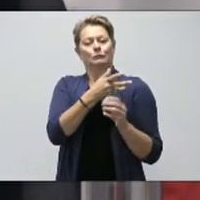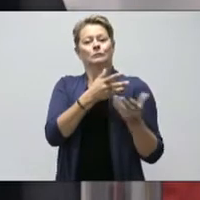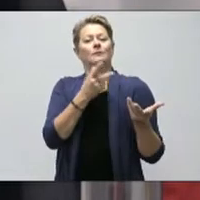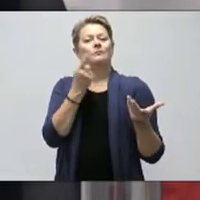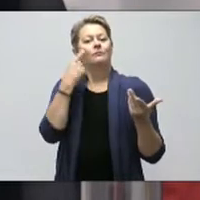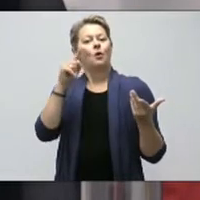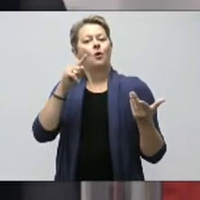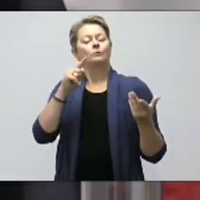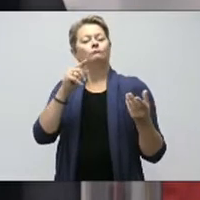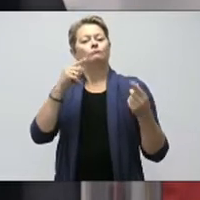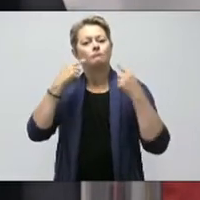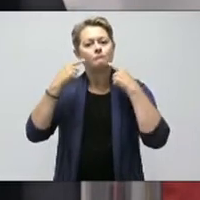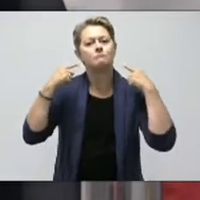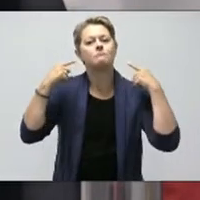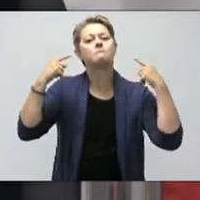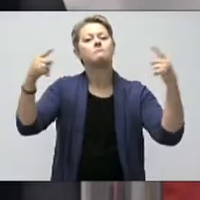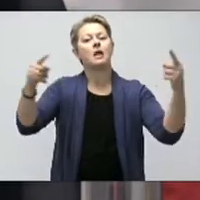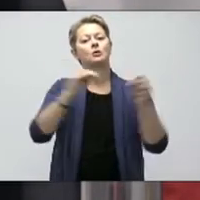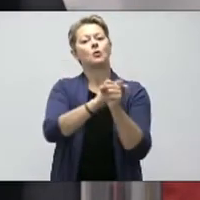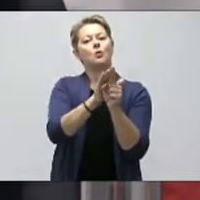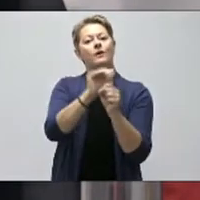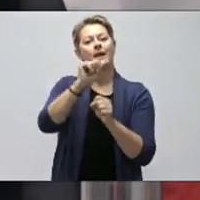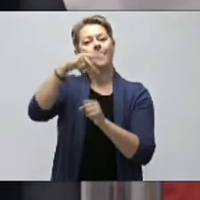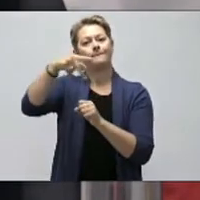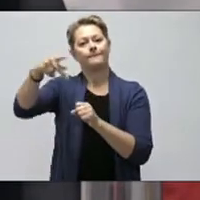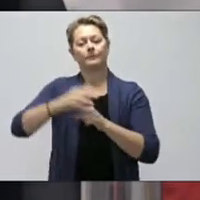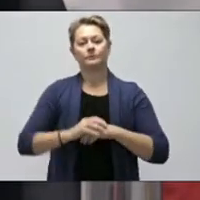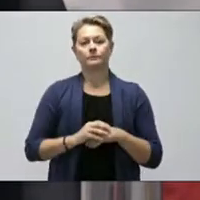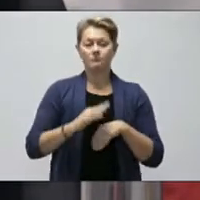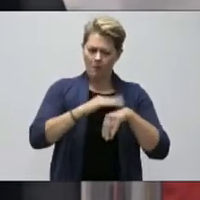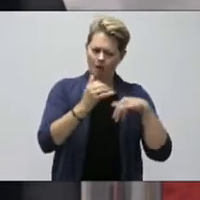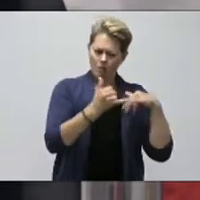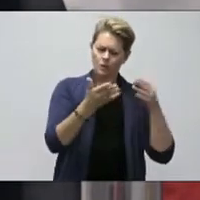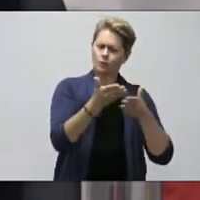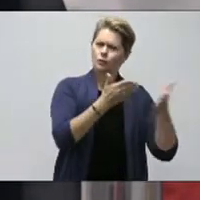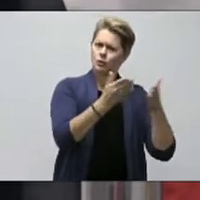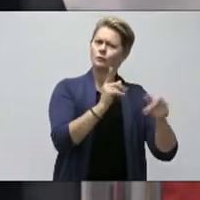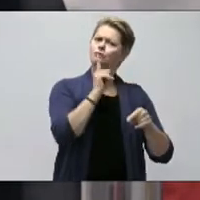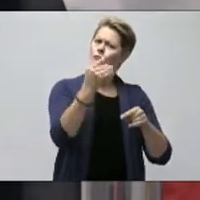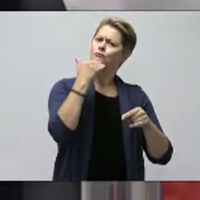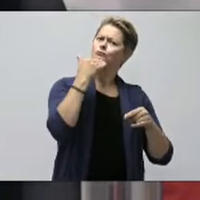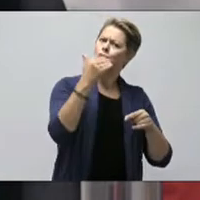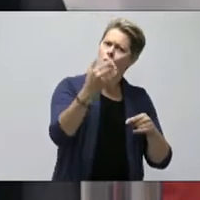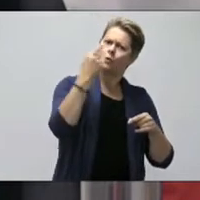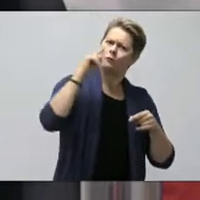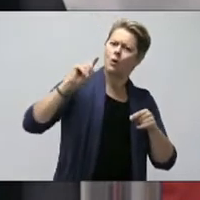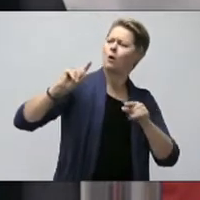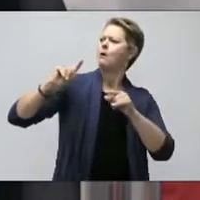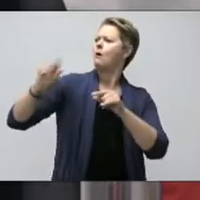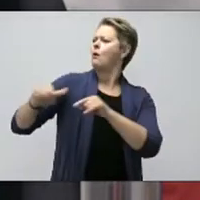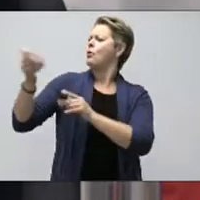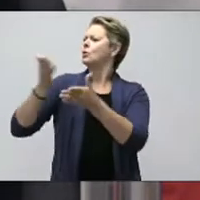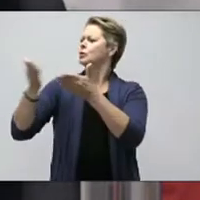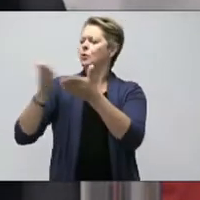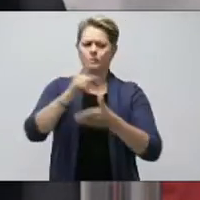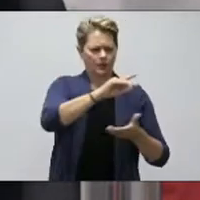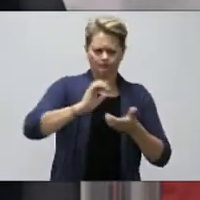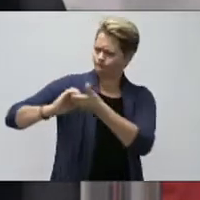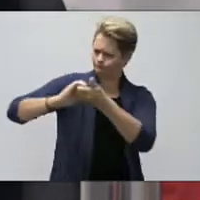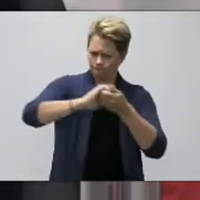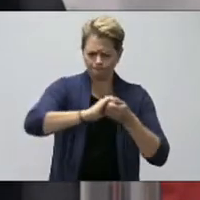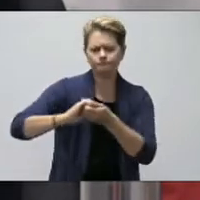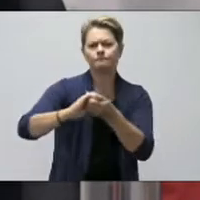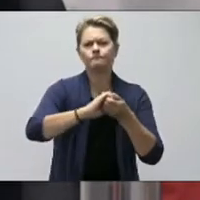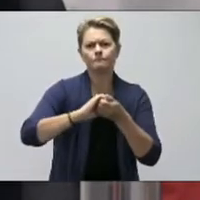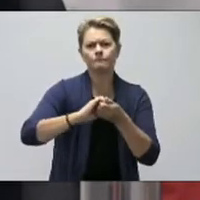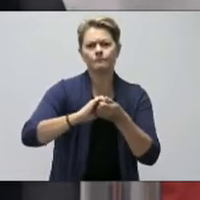Alert app. Online service options have been useful in complementing traditional services during this difficult time, and the COVID